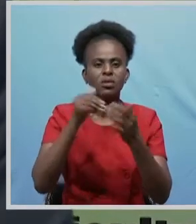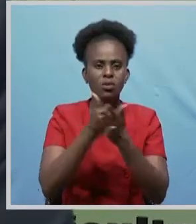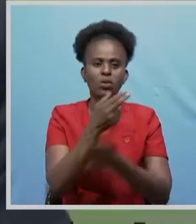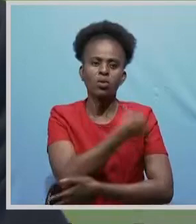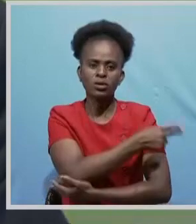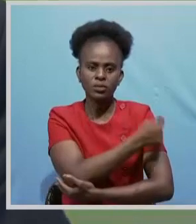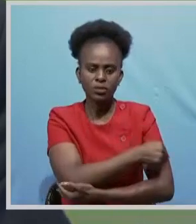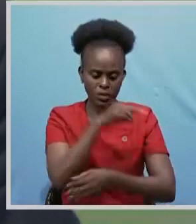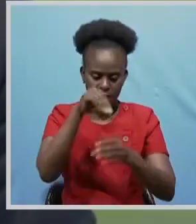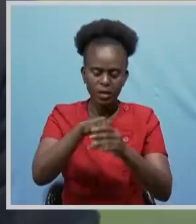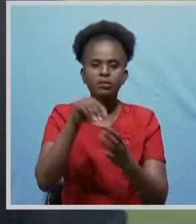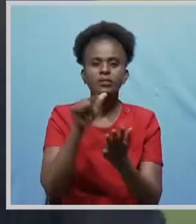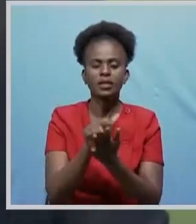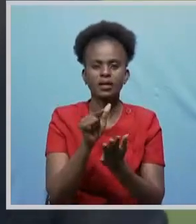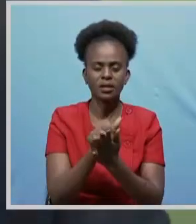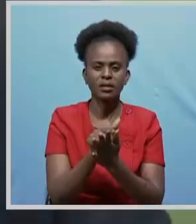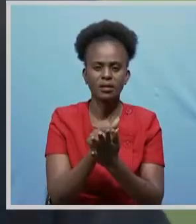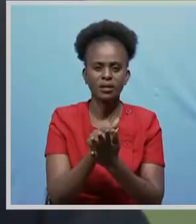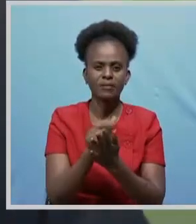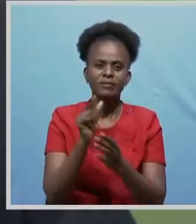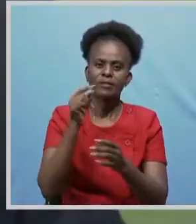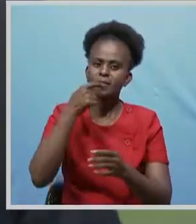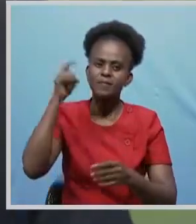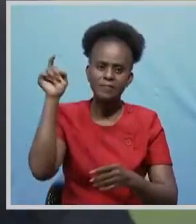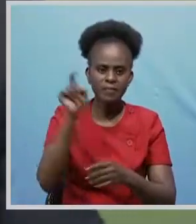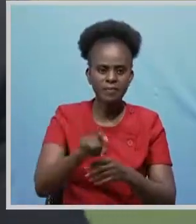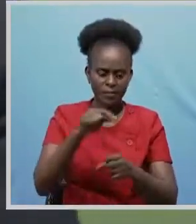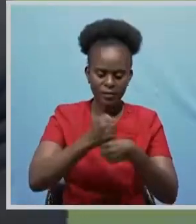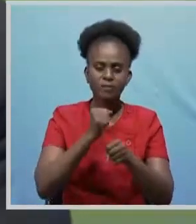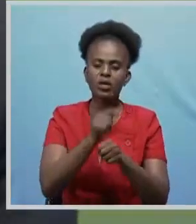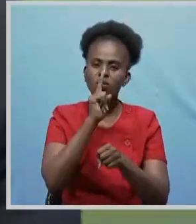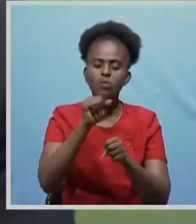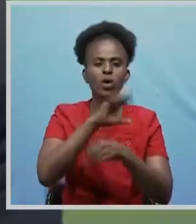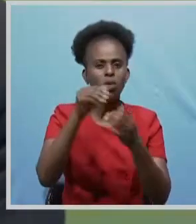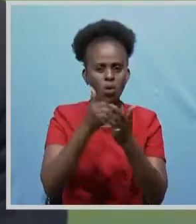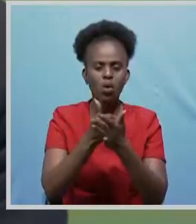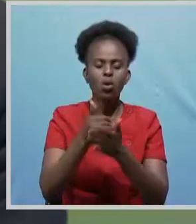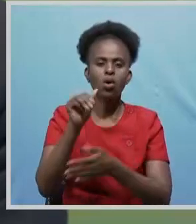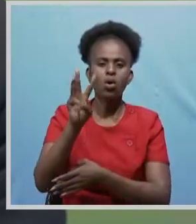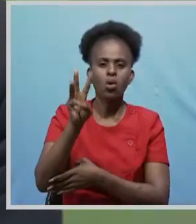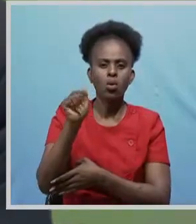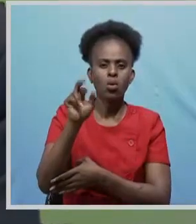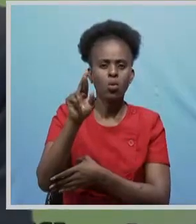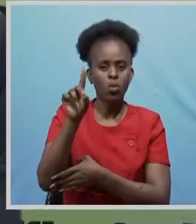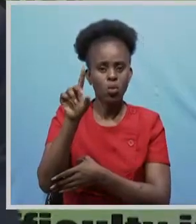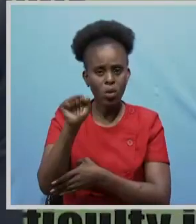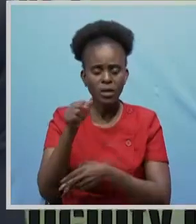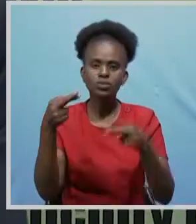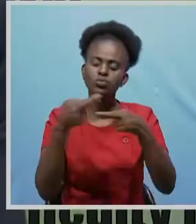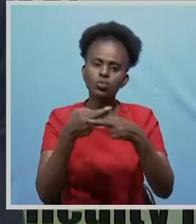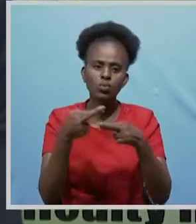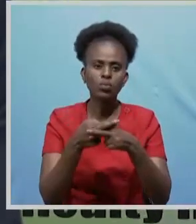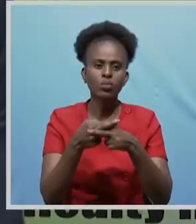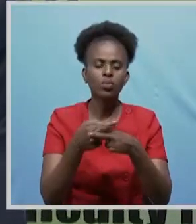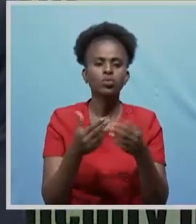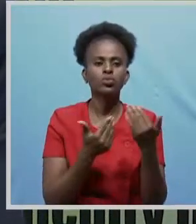in Lusaka are directed to ensure that in all the medical wards and all the pediatric wards